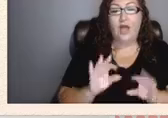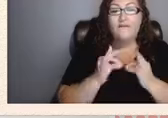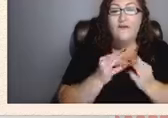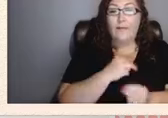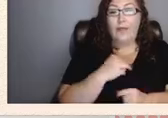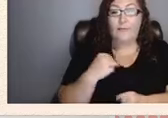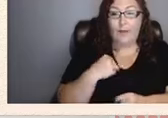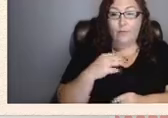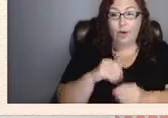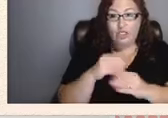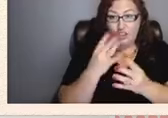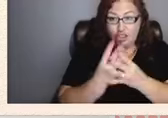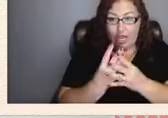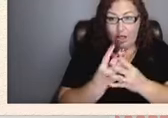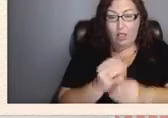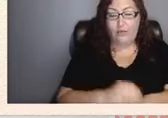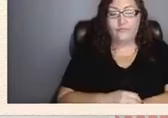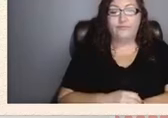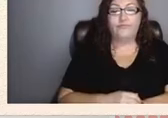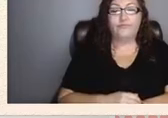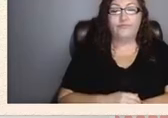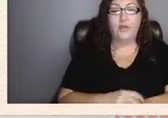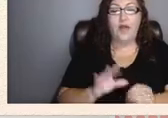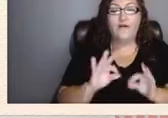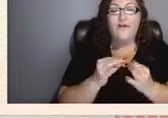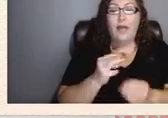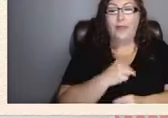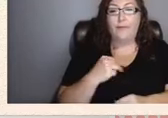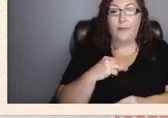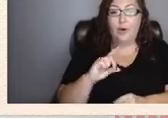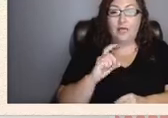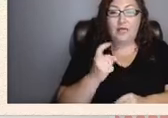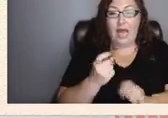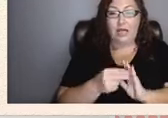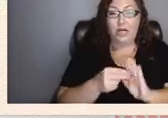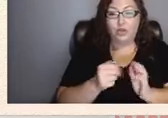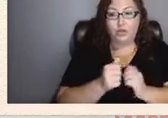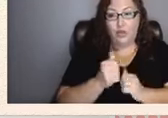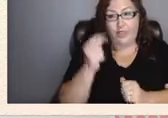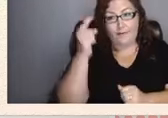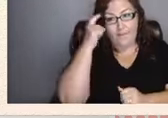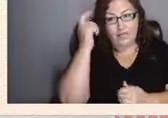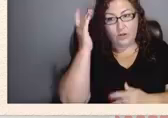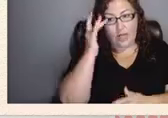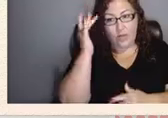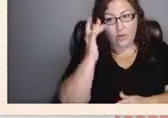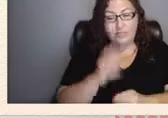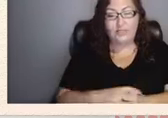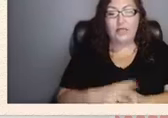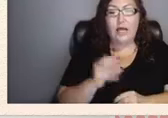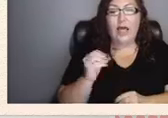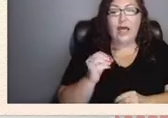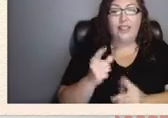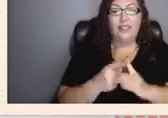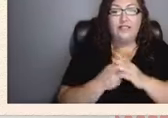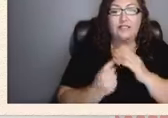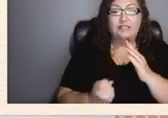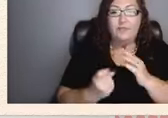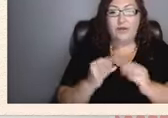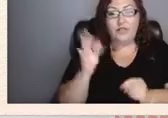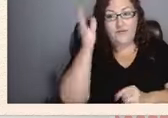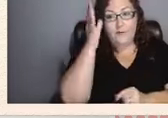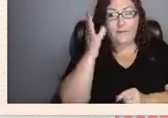jail a family member diagnosed with a mental illness and the disappearance of a parent through